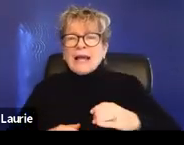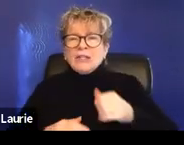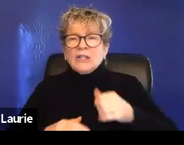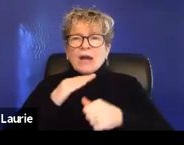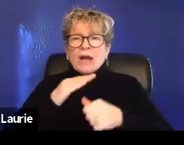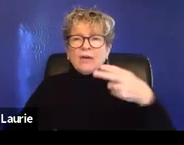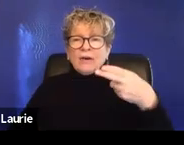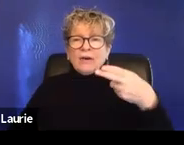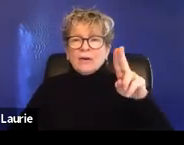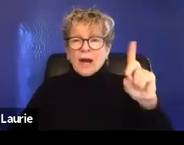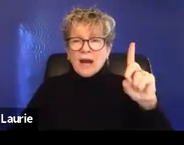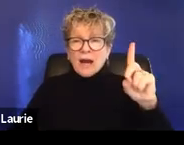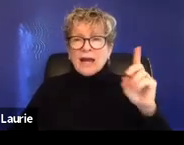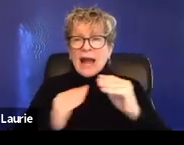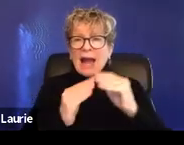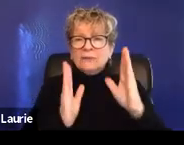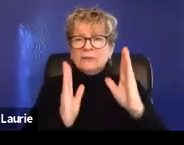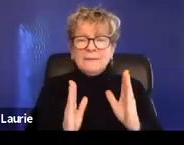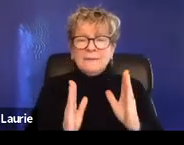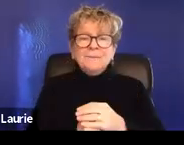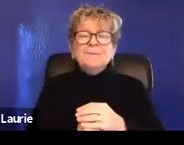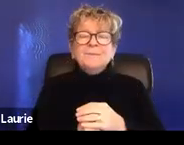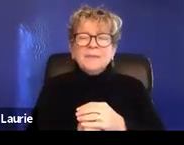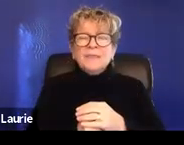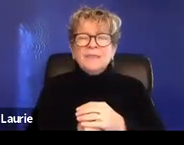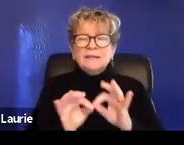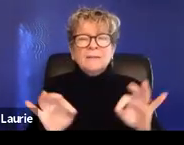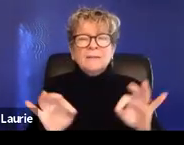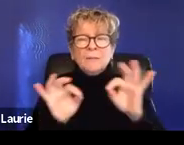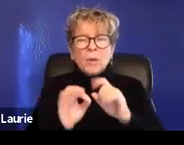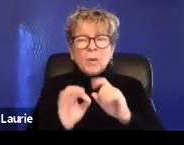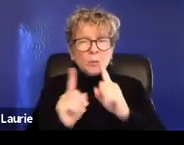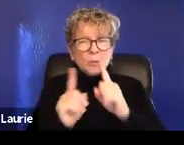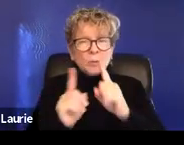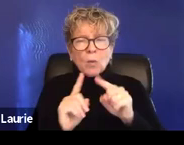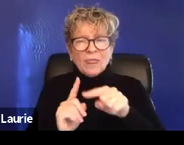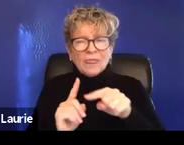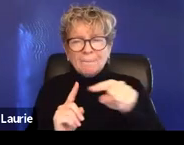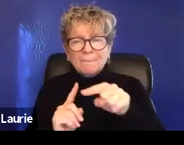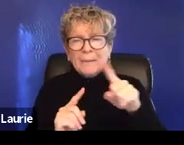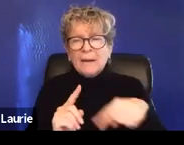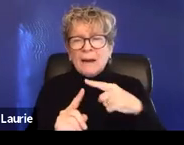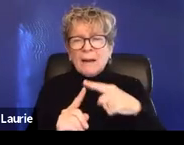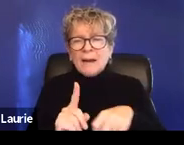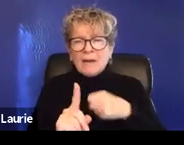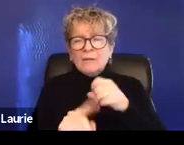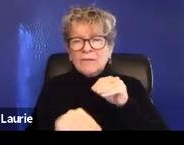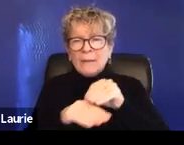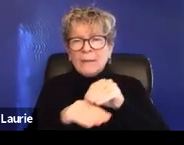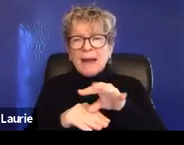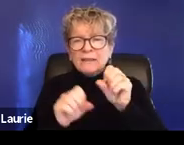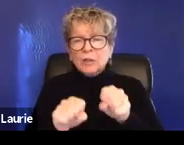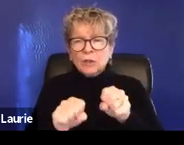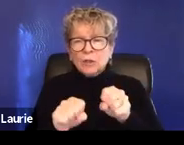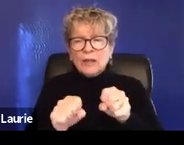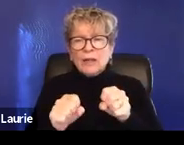issues to be paying attention to and talking to them about what kind of impact it could have on their housing if they leave their